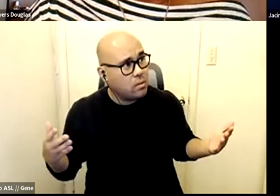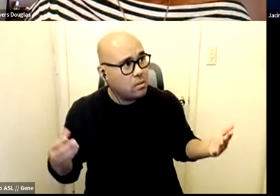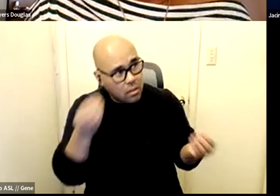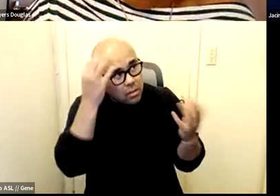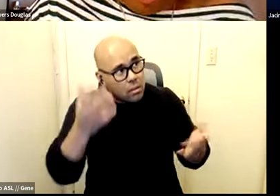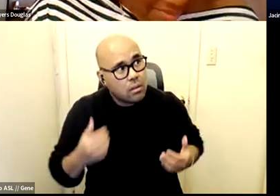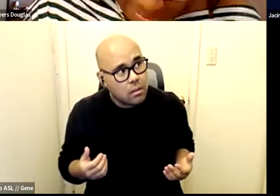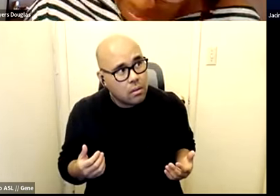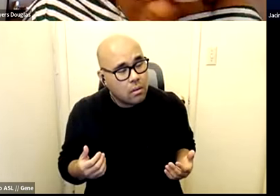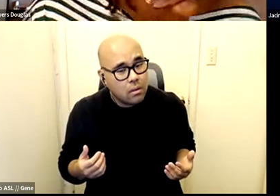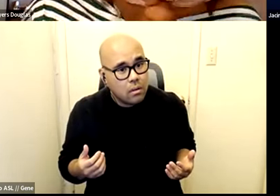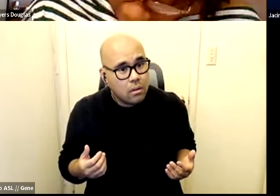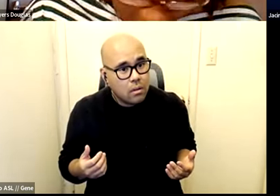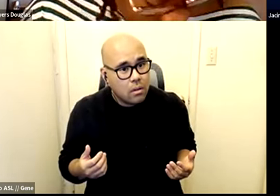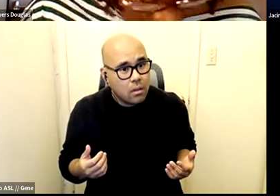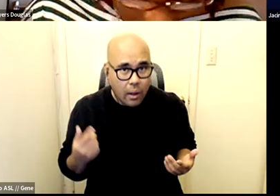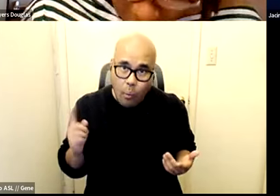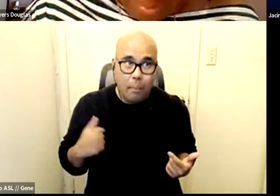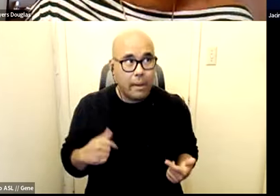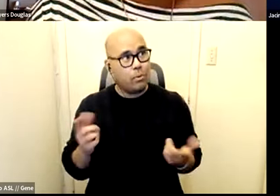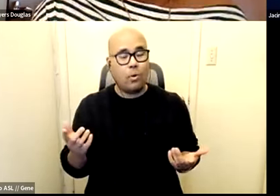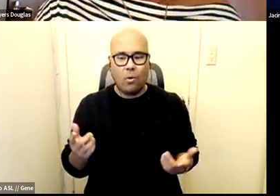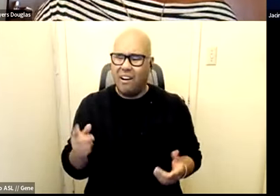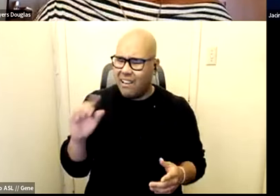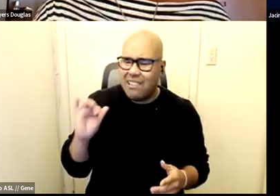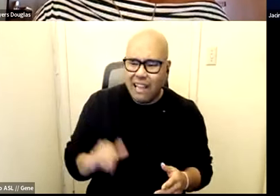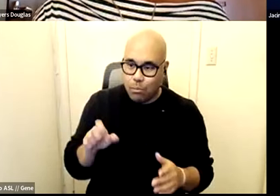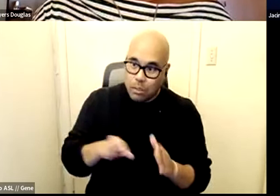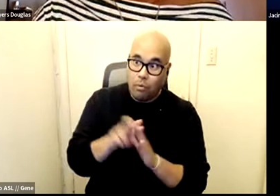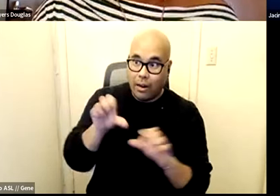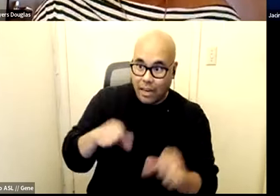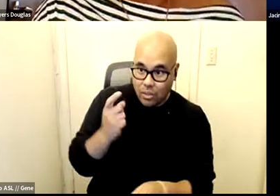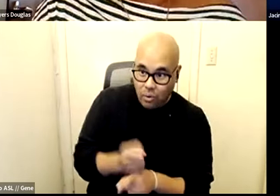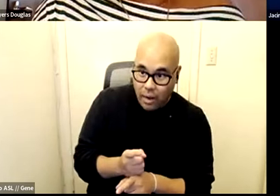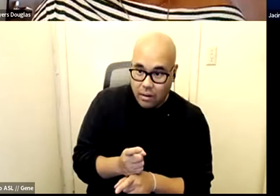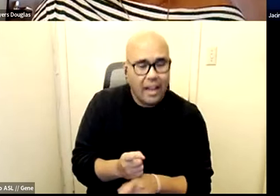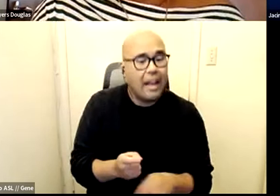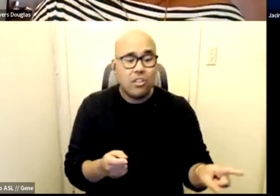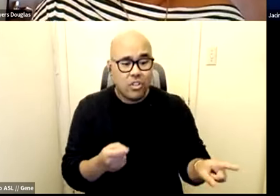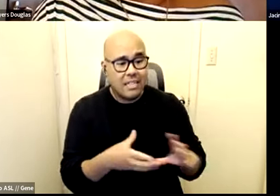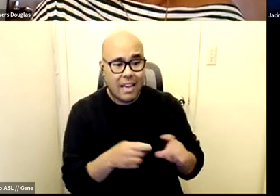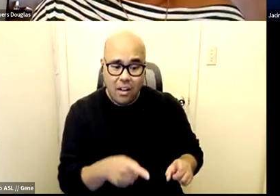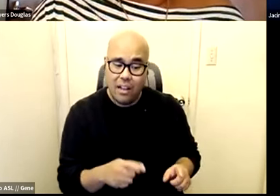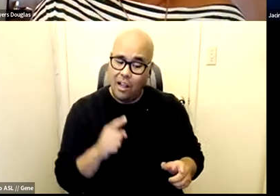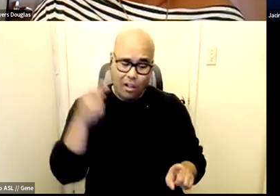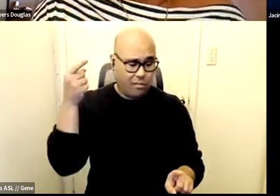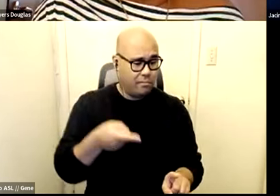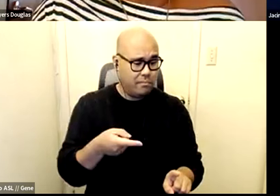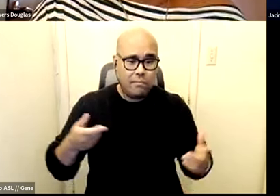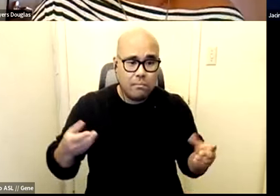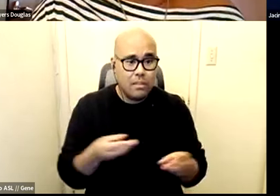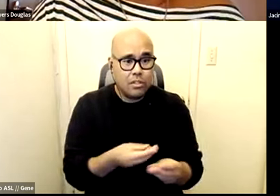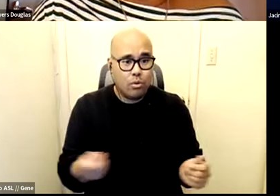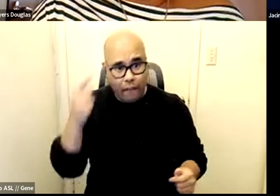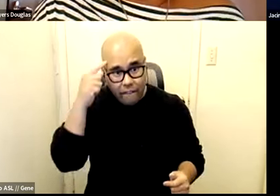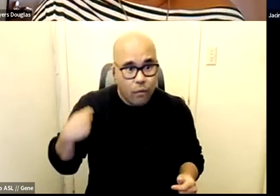yeah and she literally said you know she's like look the solution to those of